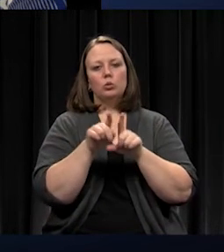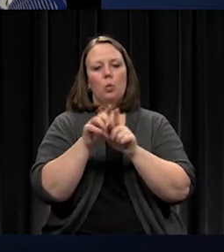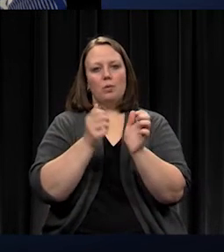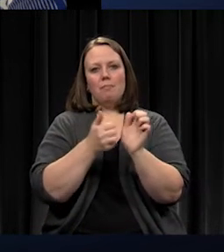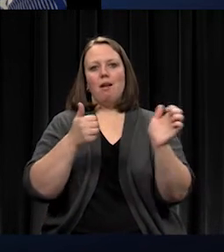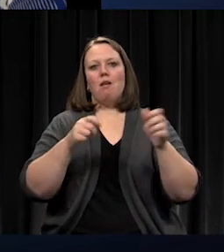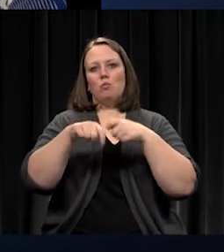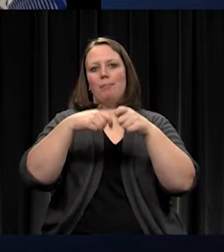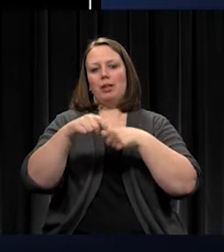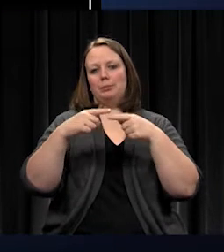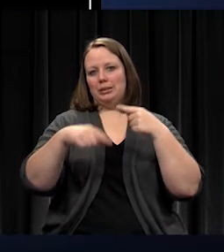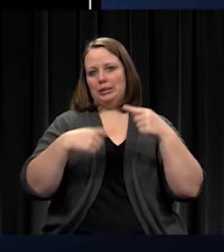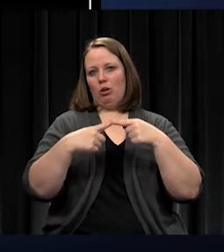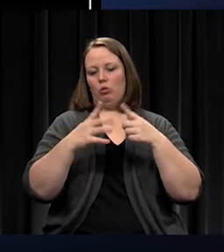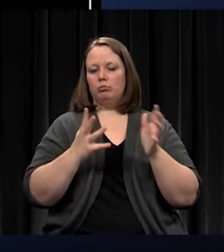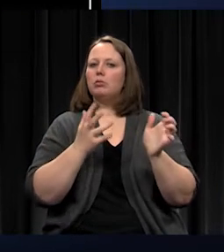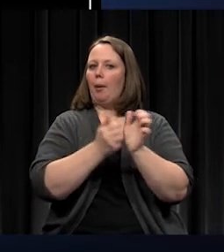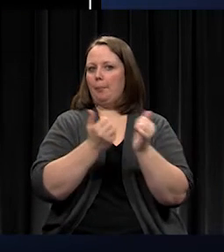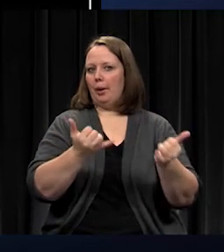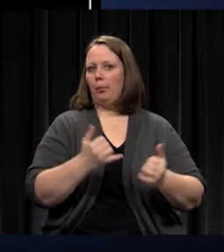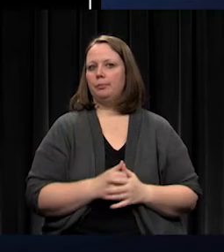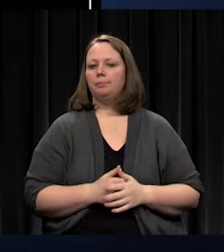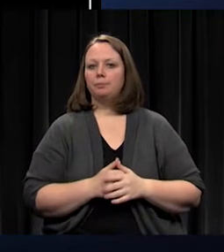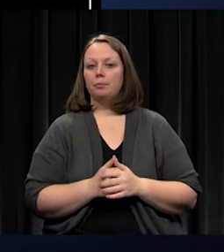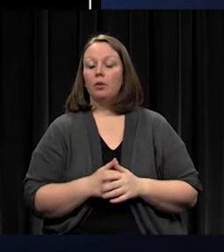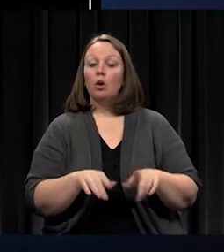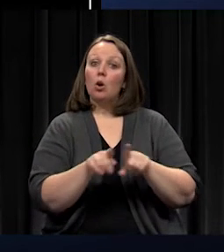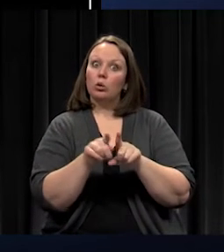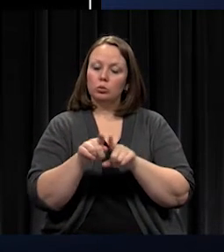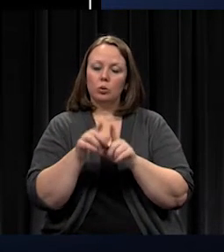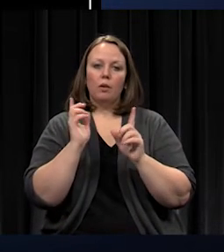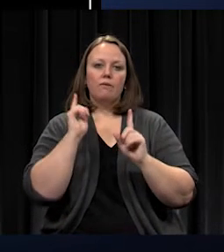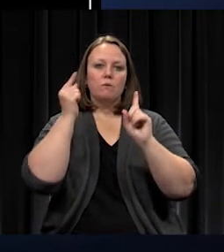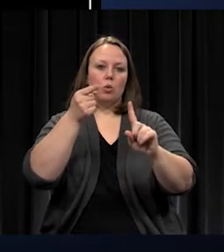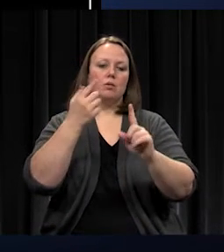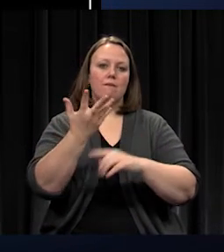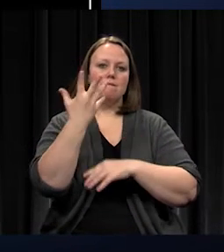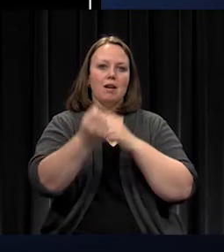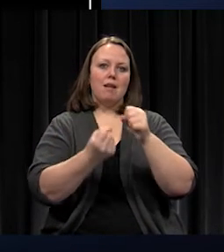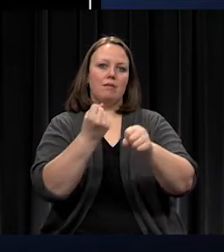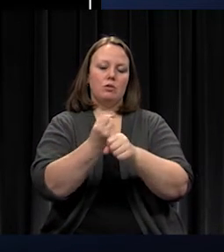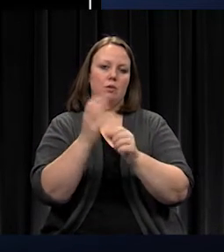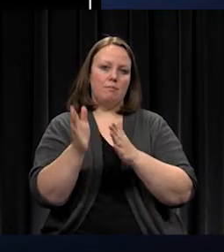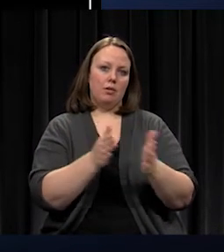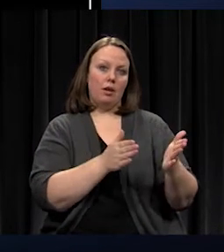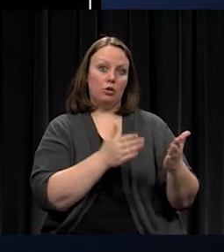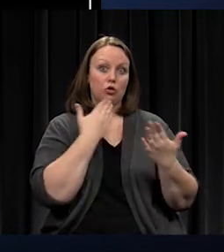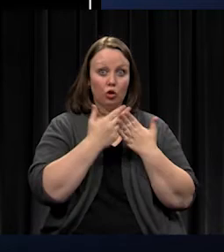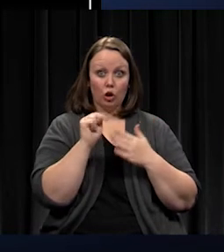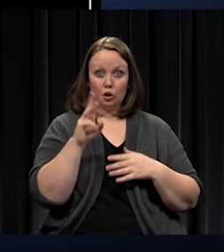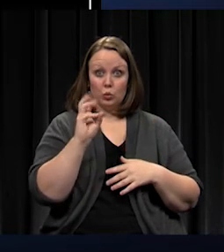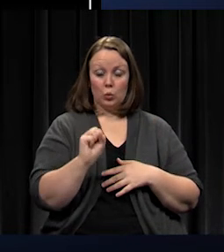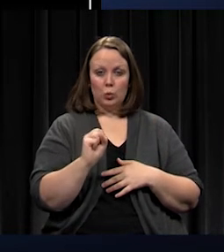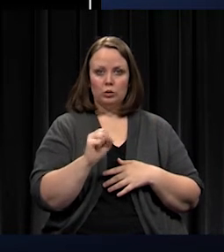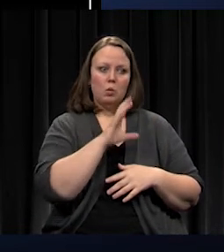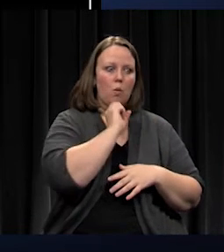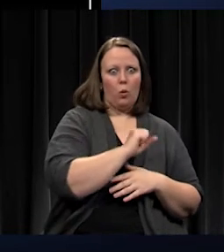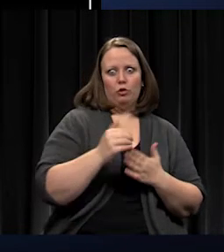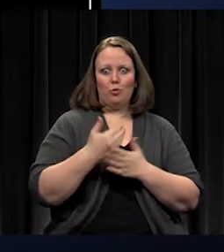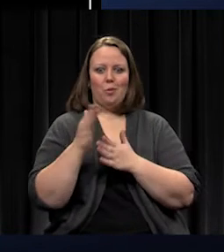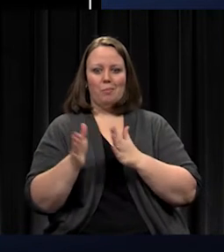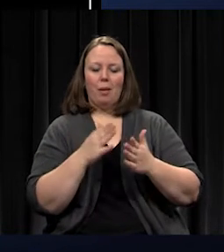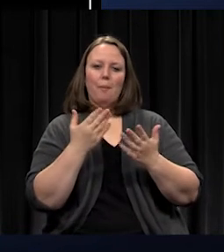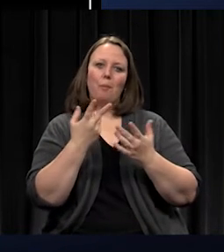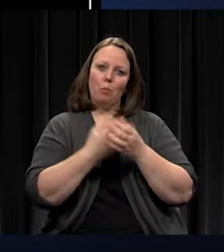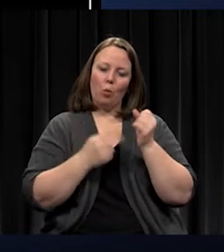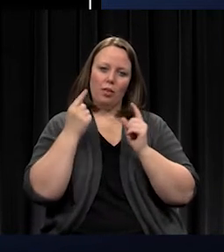As I said, we focus on that five-year plan. And the good news is in both the old and the new plan, there's always a focus on the student. A lot of times we